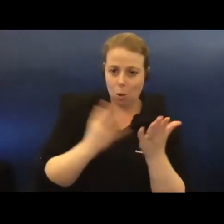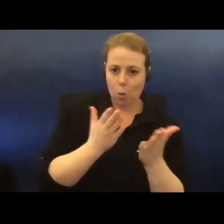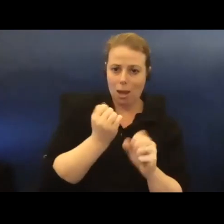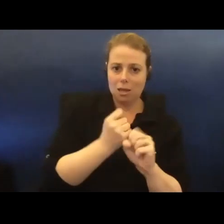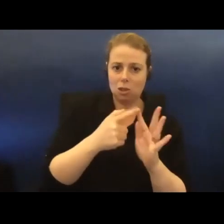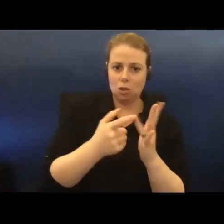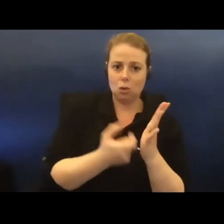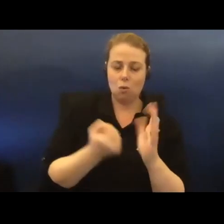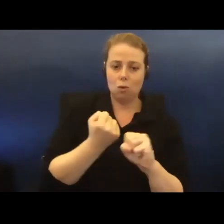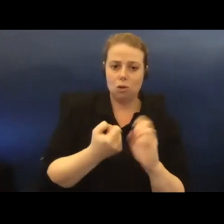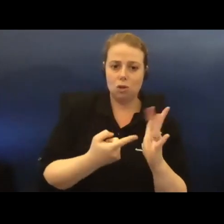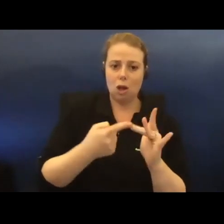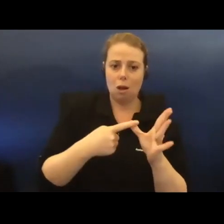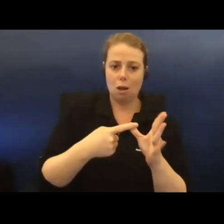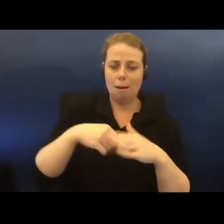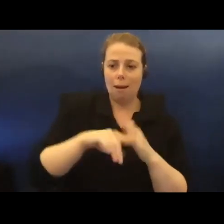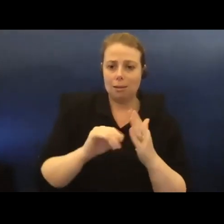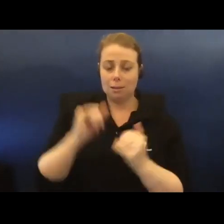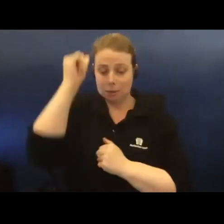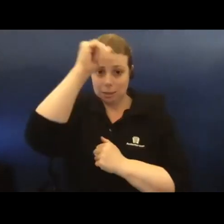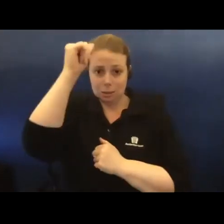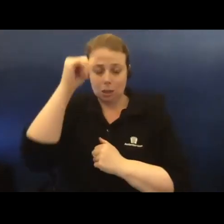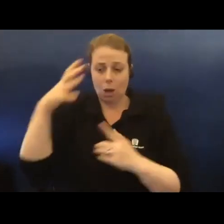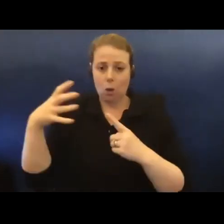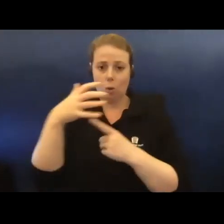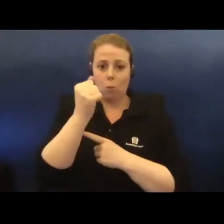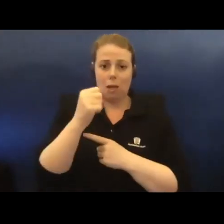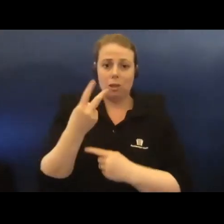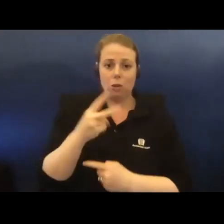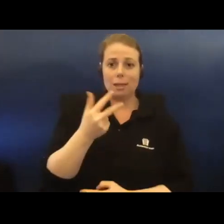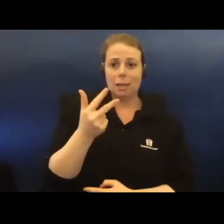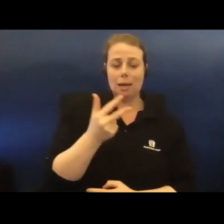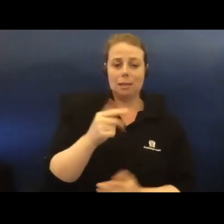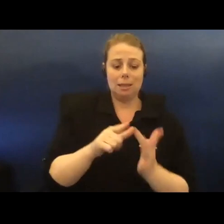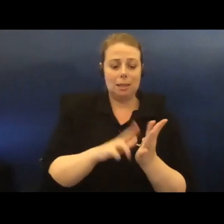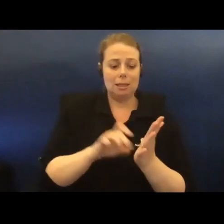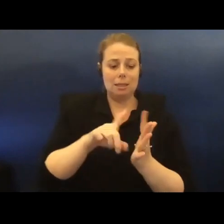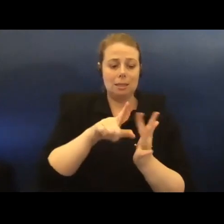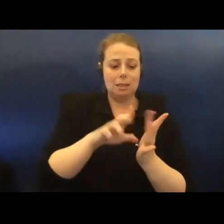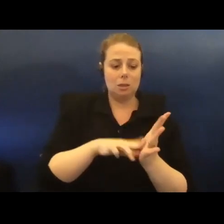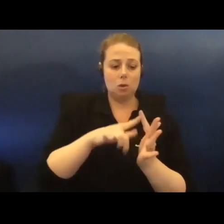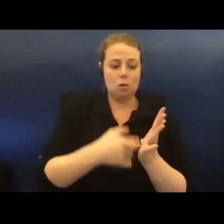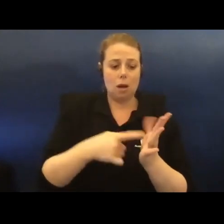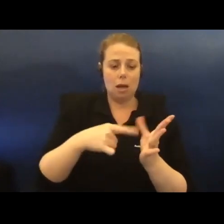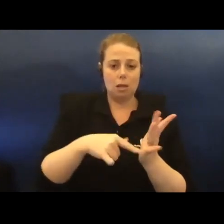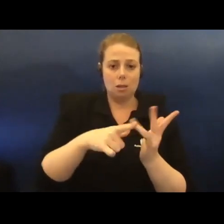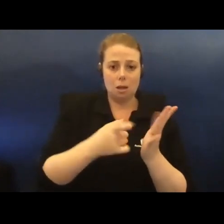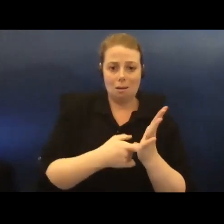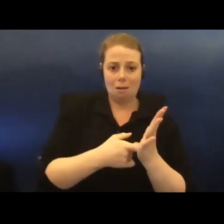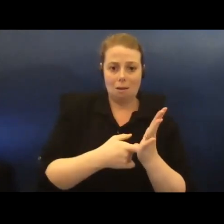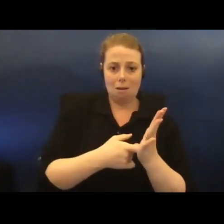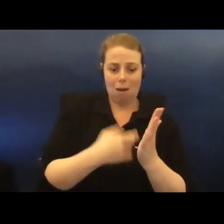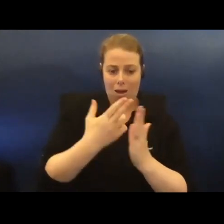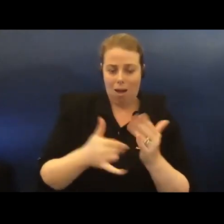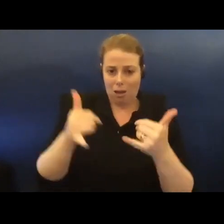she's the winner of the 2018 Incinerator Art Award, Art for Social Change. Nina has an upcoming show at Dane